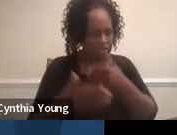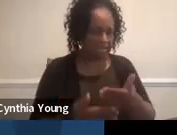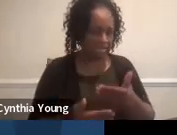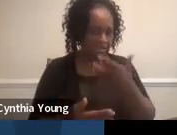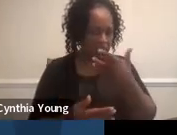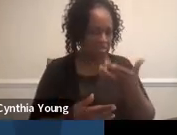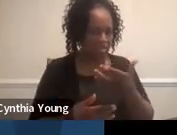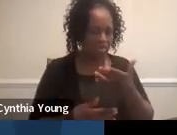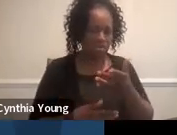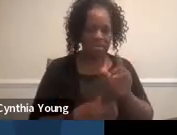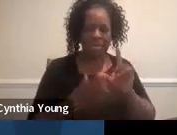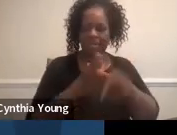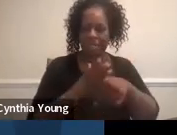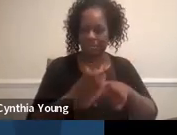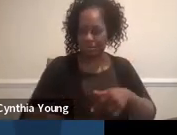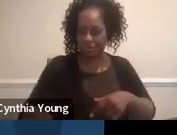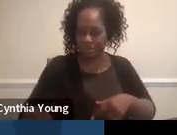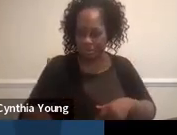Um,